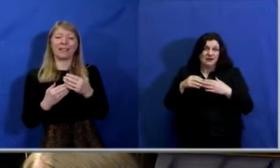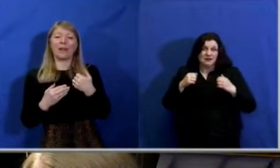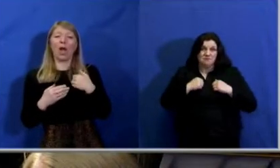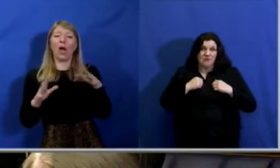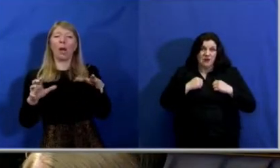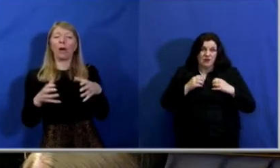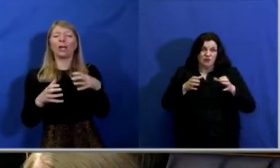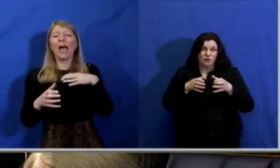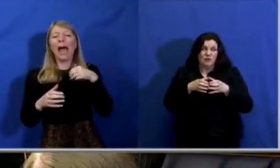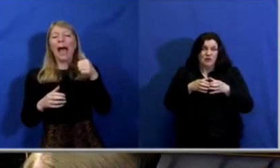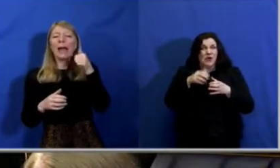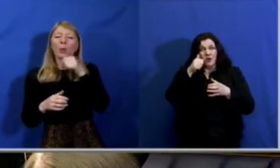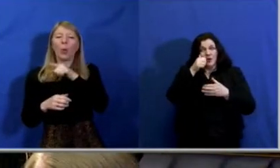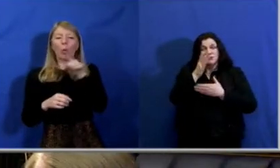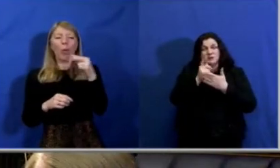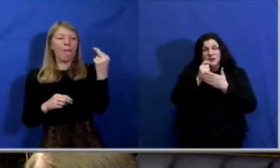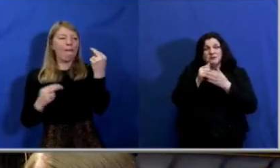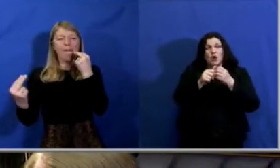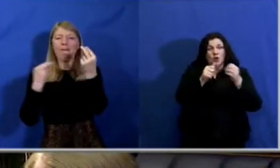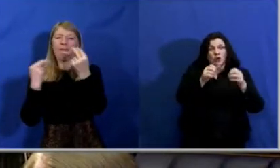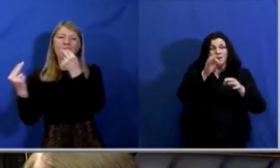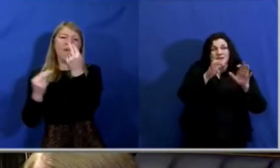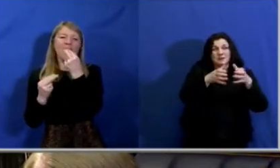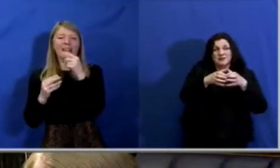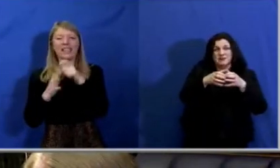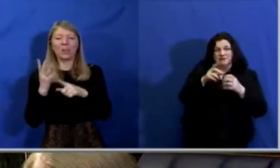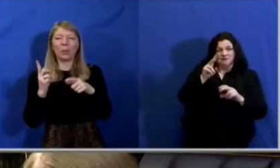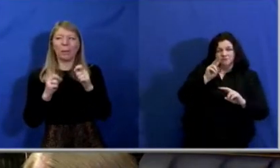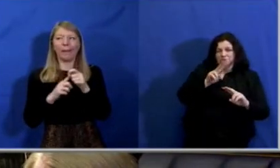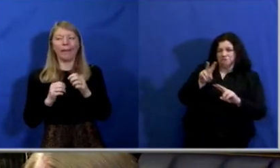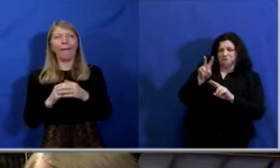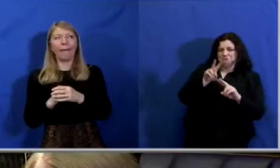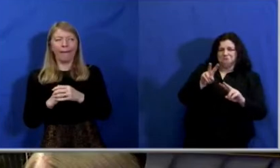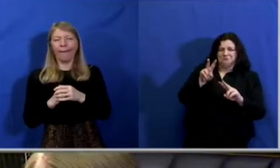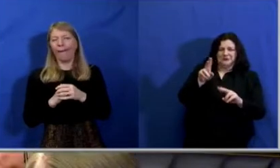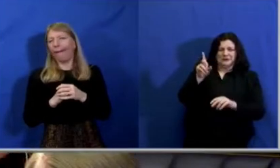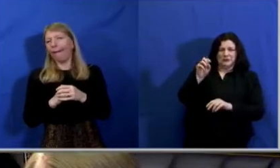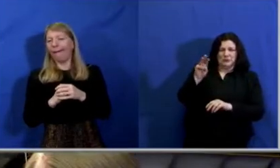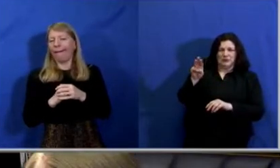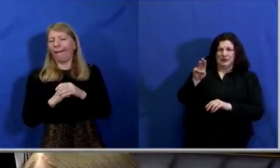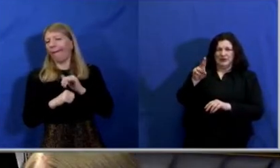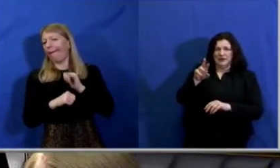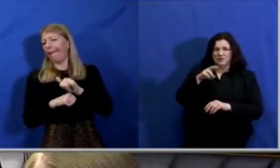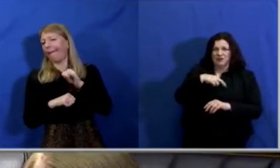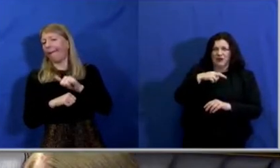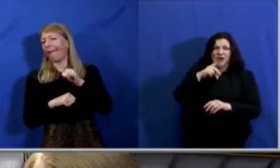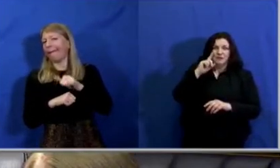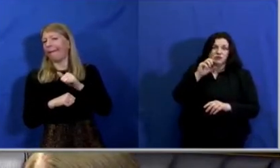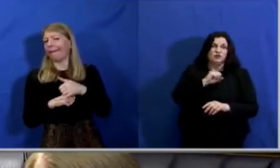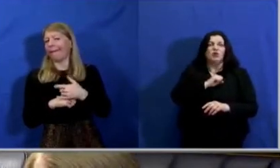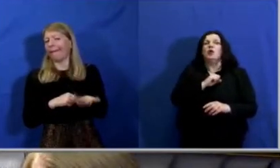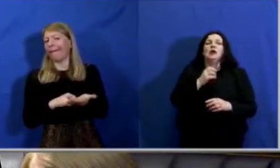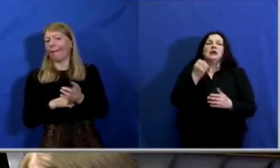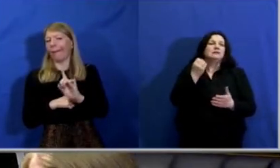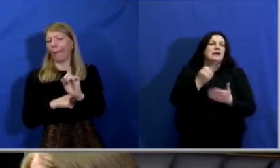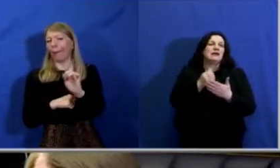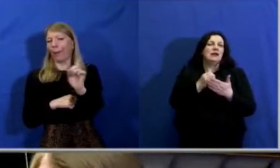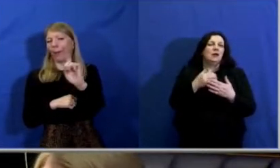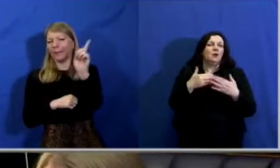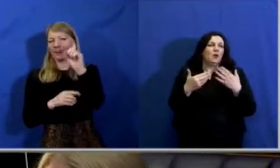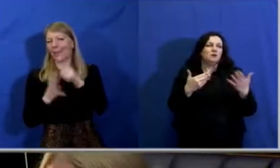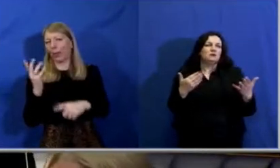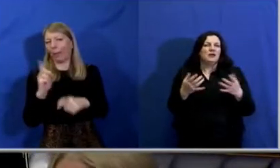the DUP with some degree of suspicion, not sure exactly what it is that makes us up,